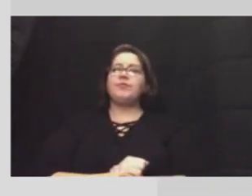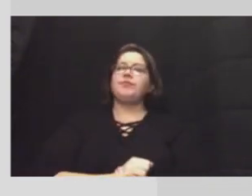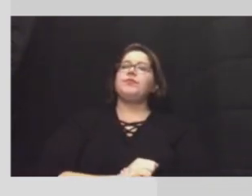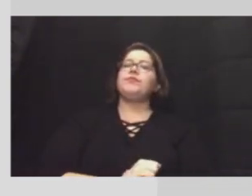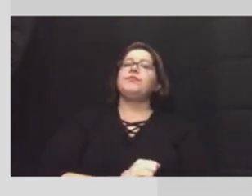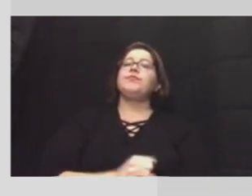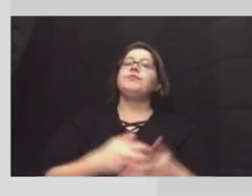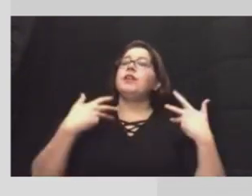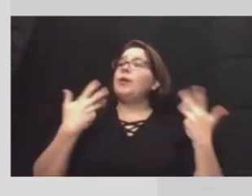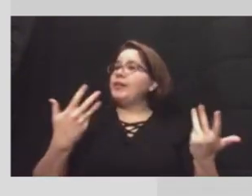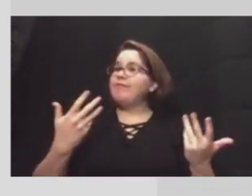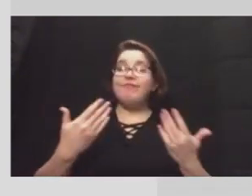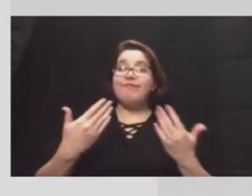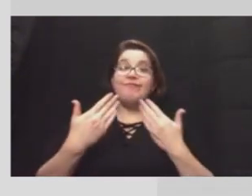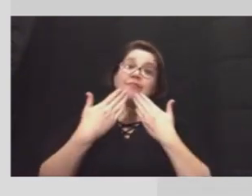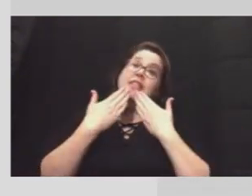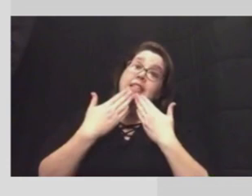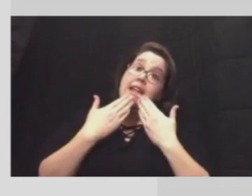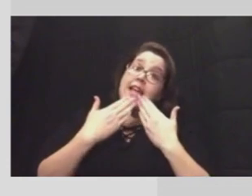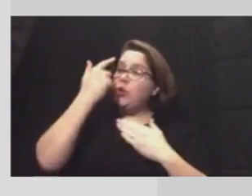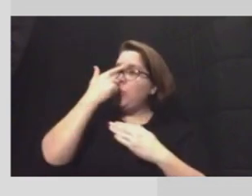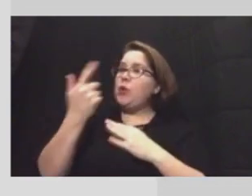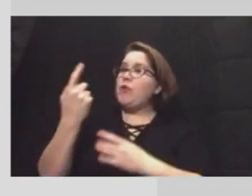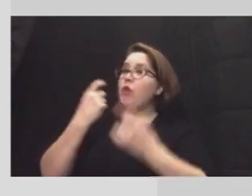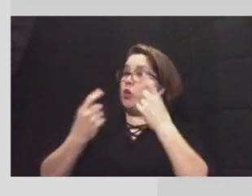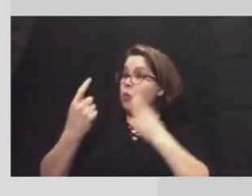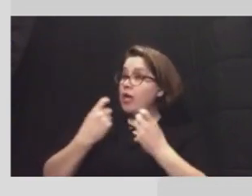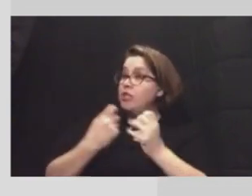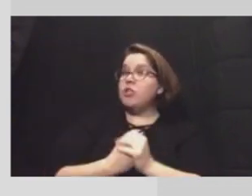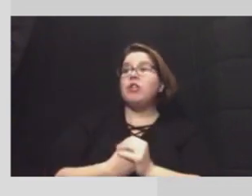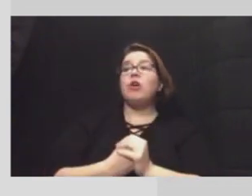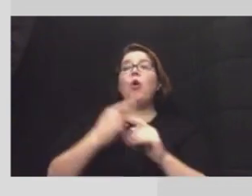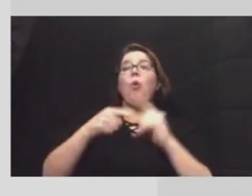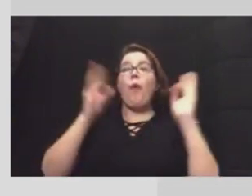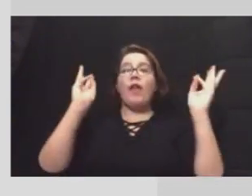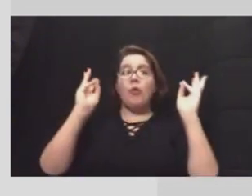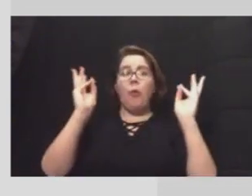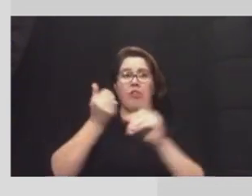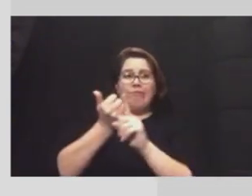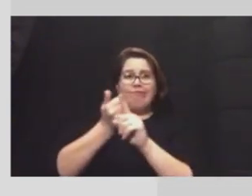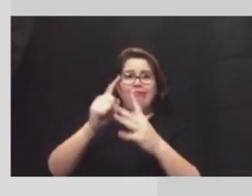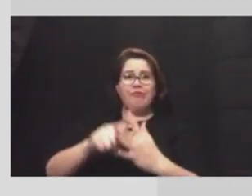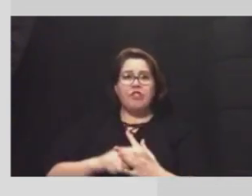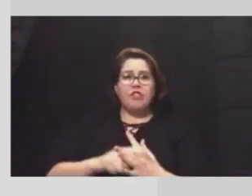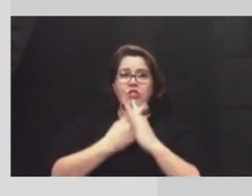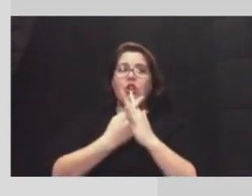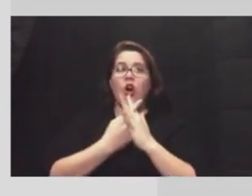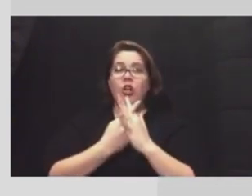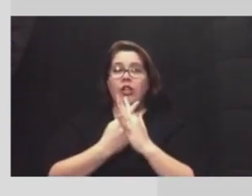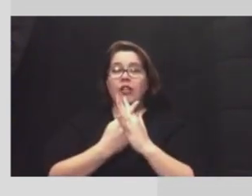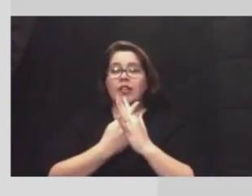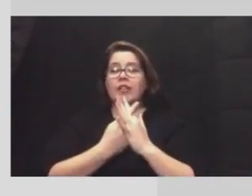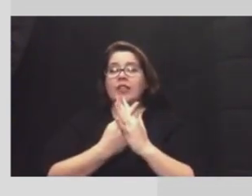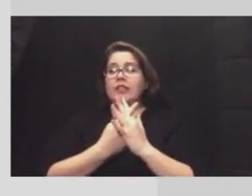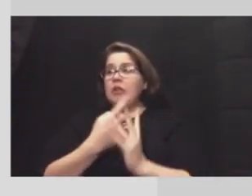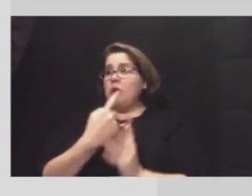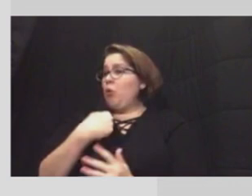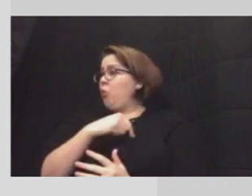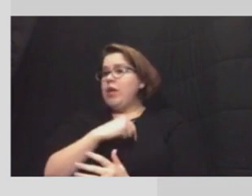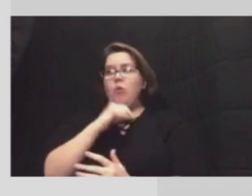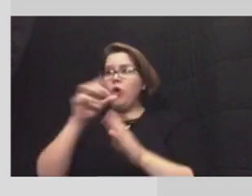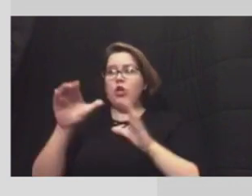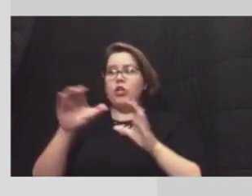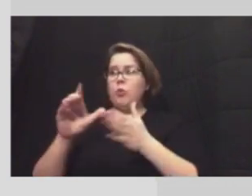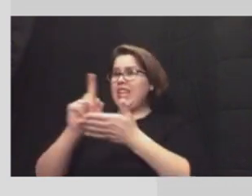Yeah well thank you very much uh for the question um when the weather started um um so we were no longer doing the